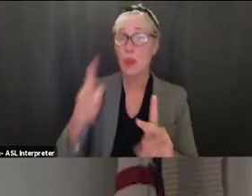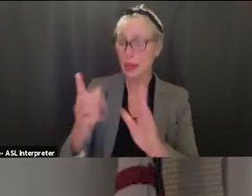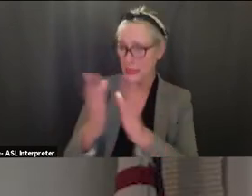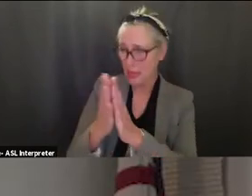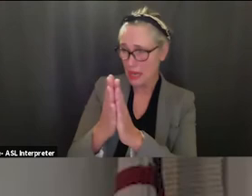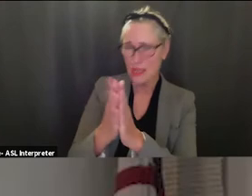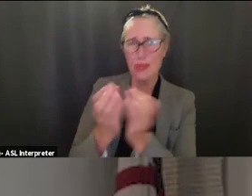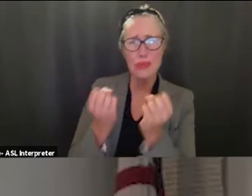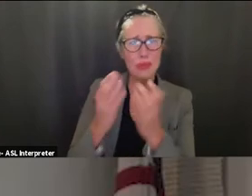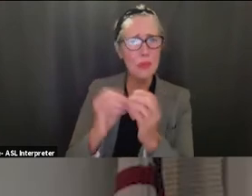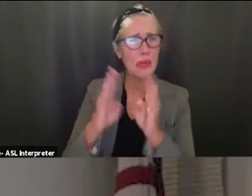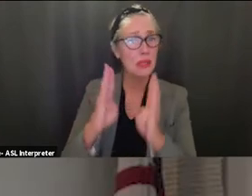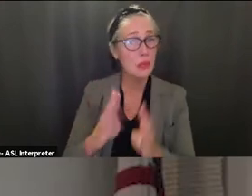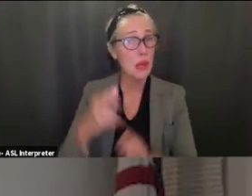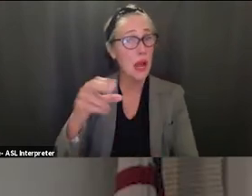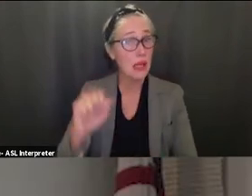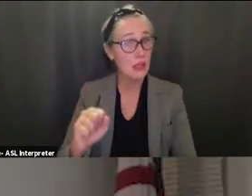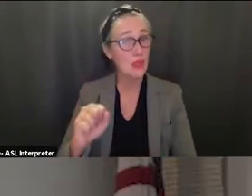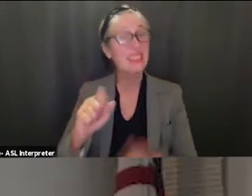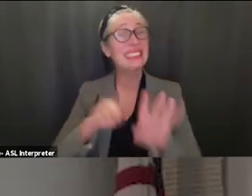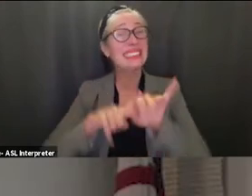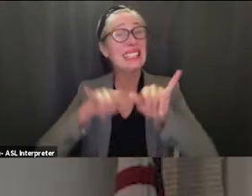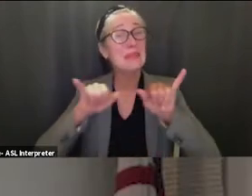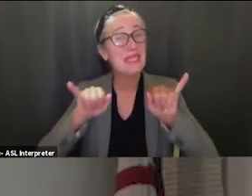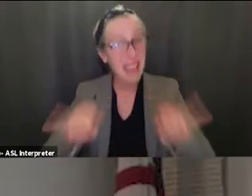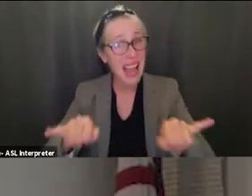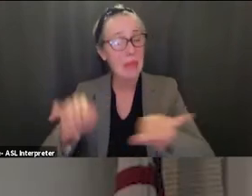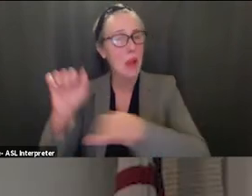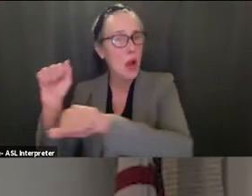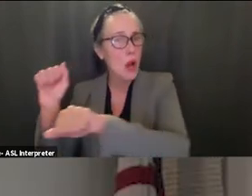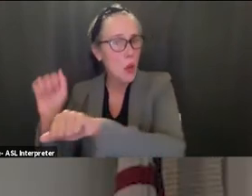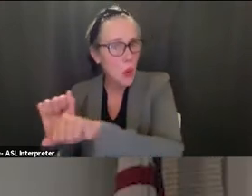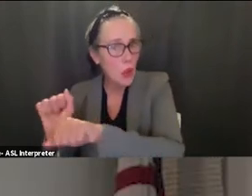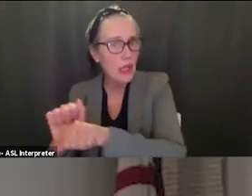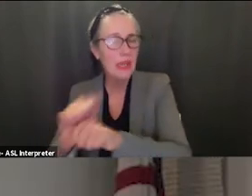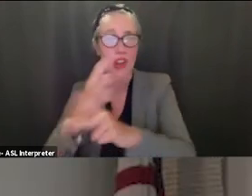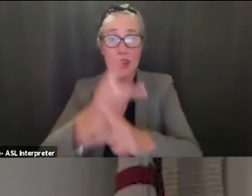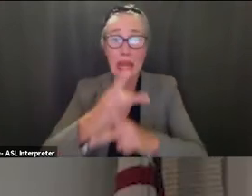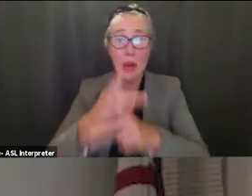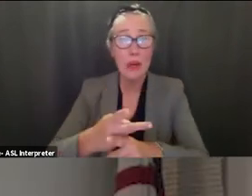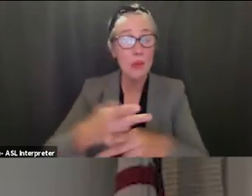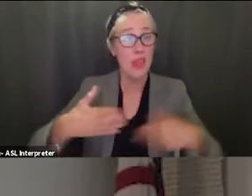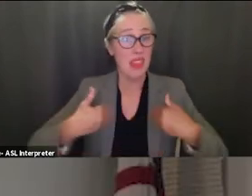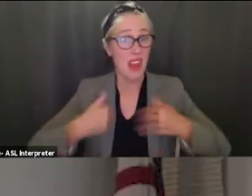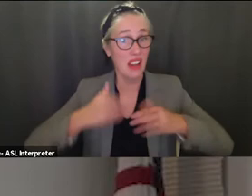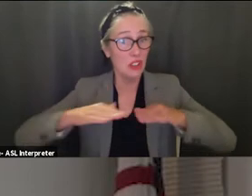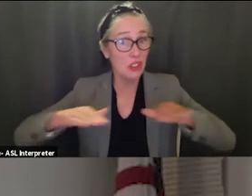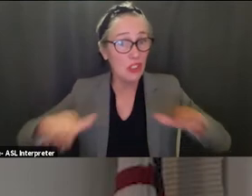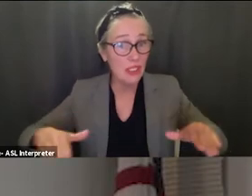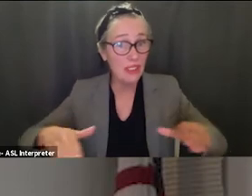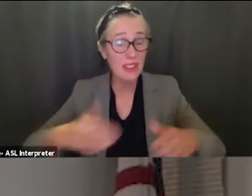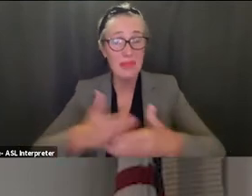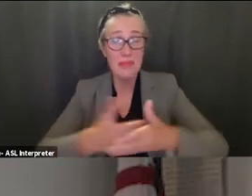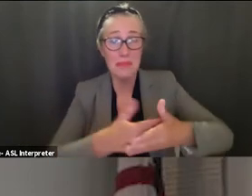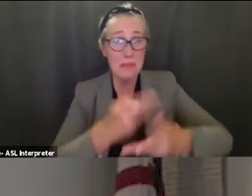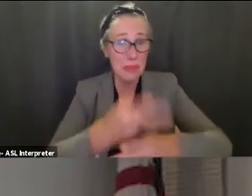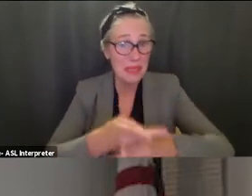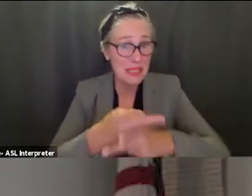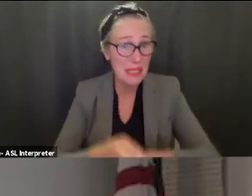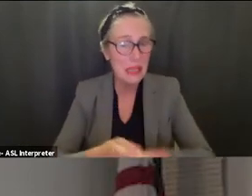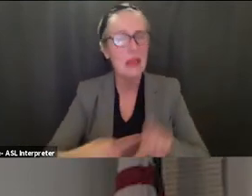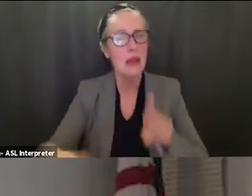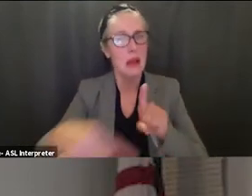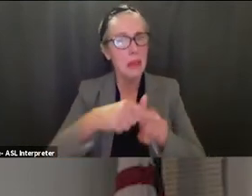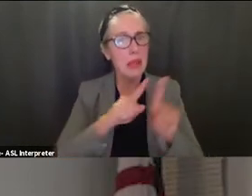students are in high school who are carrying both loads some also care for their younger siblings and go to summer school and i just want to make sure